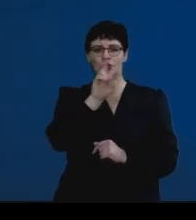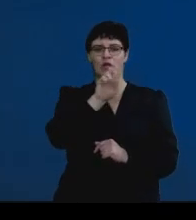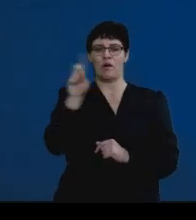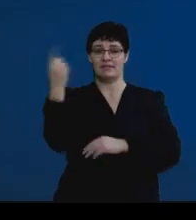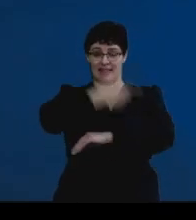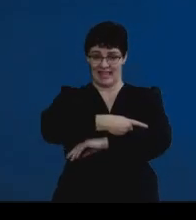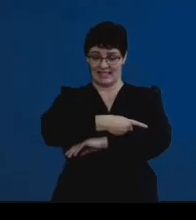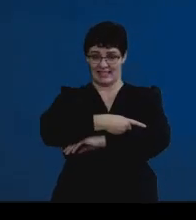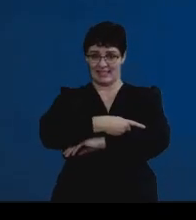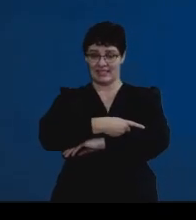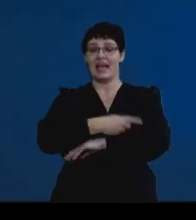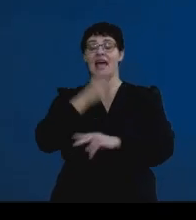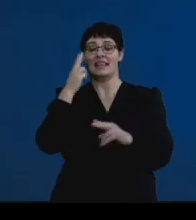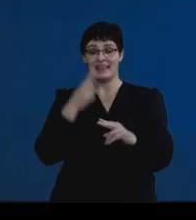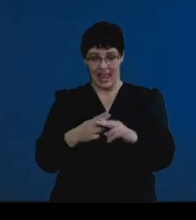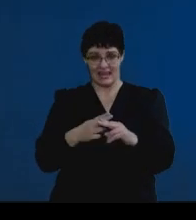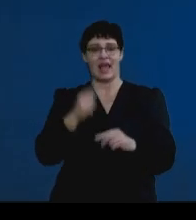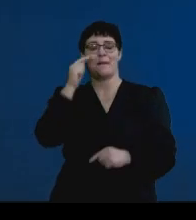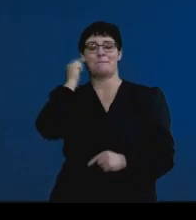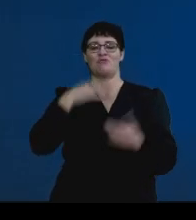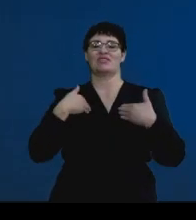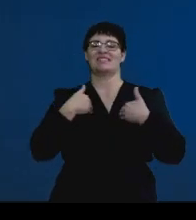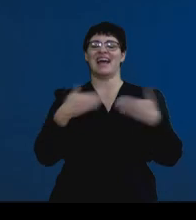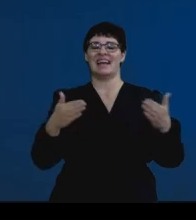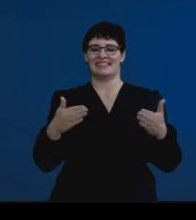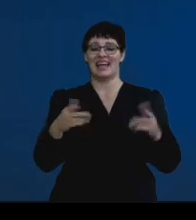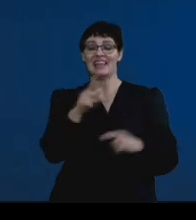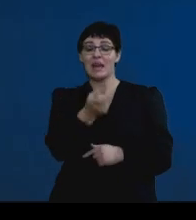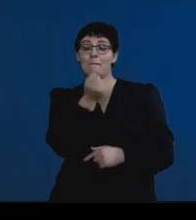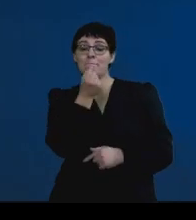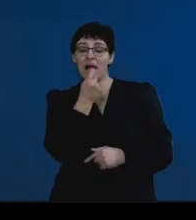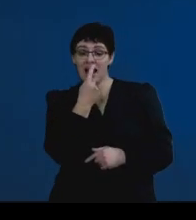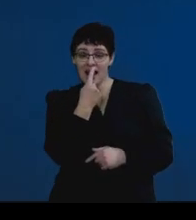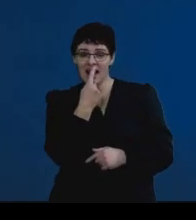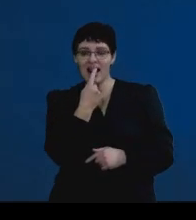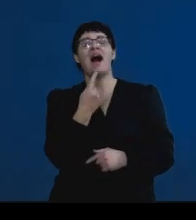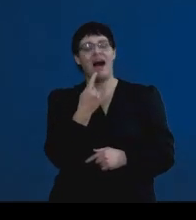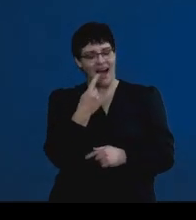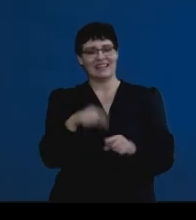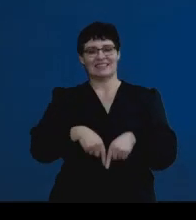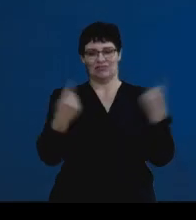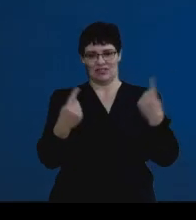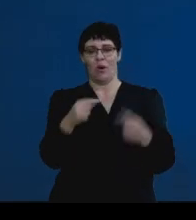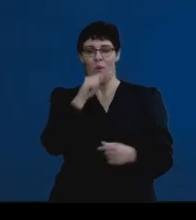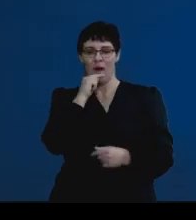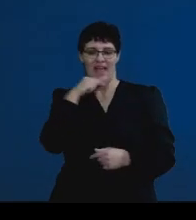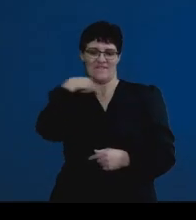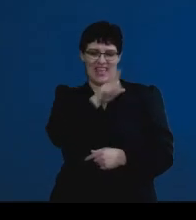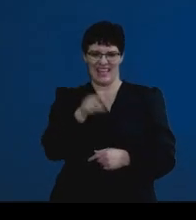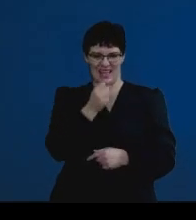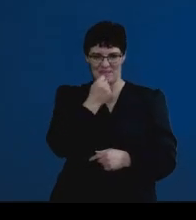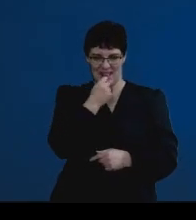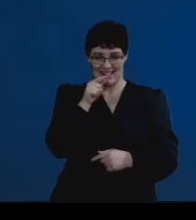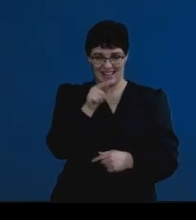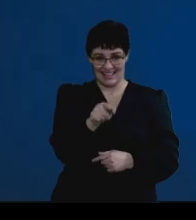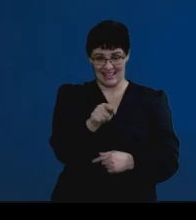get a period where those pills are taken which do not contain progesterone. And this